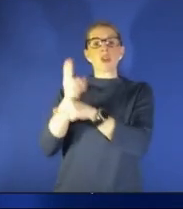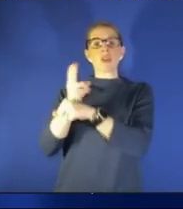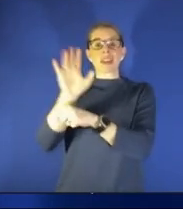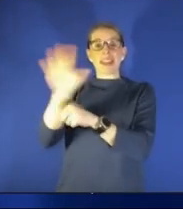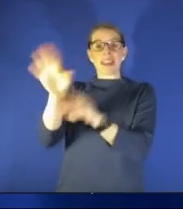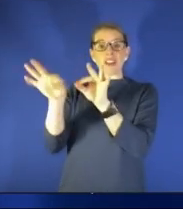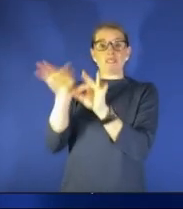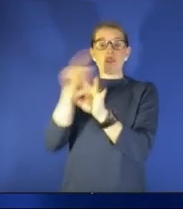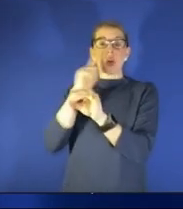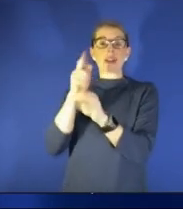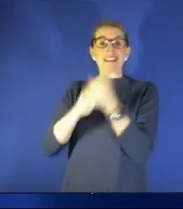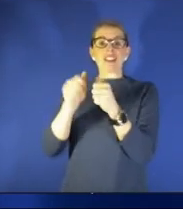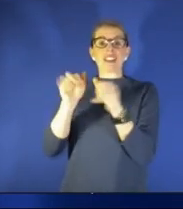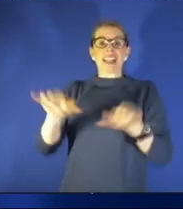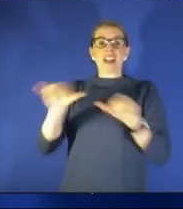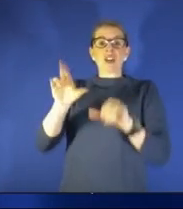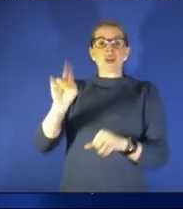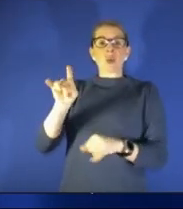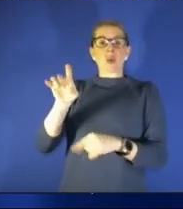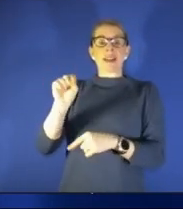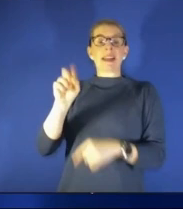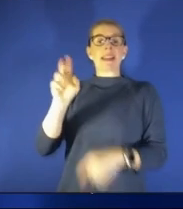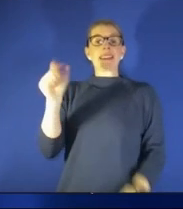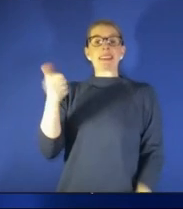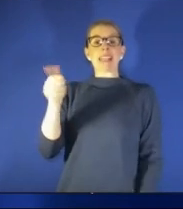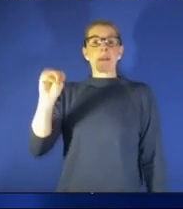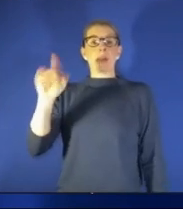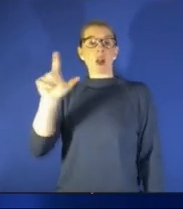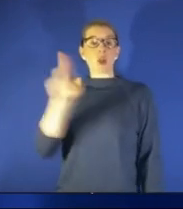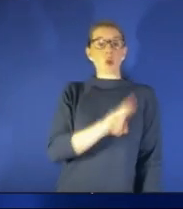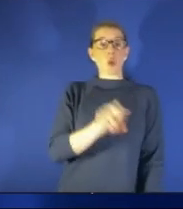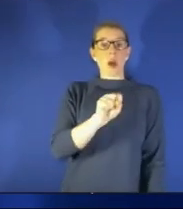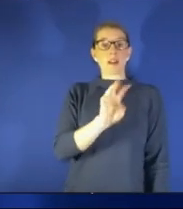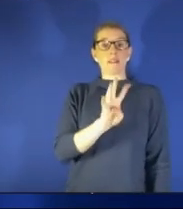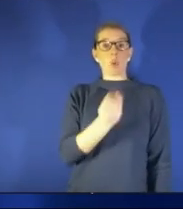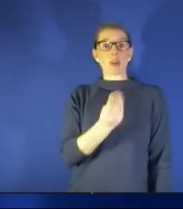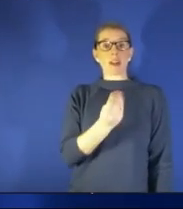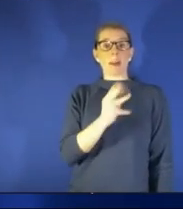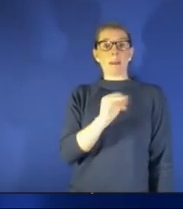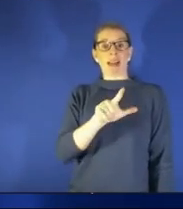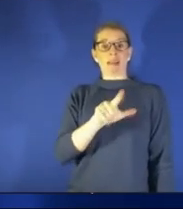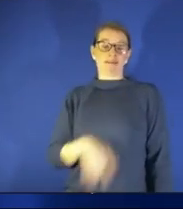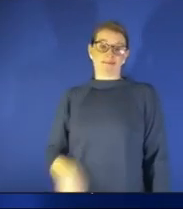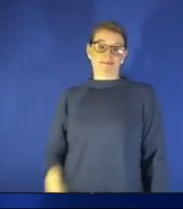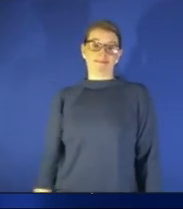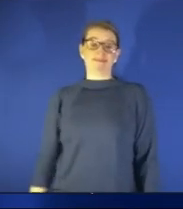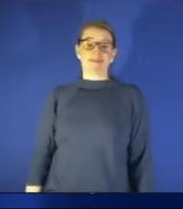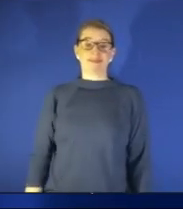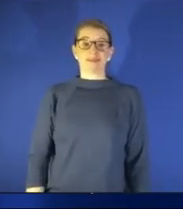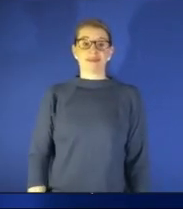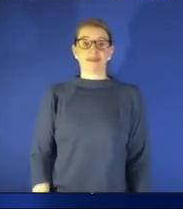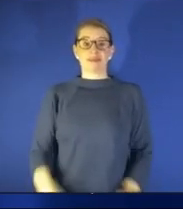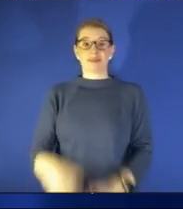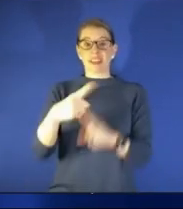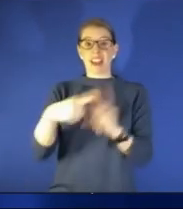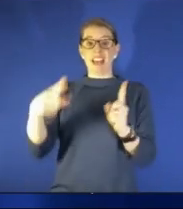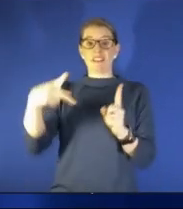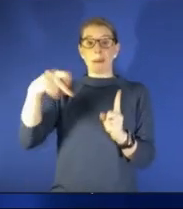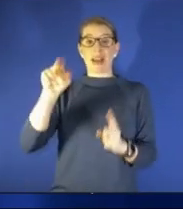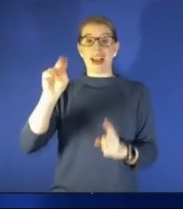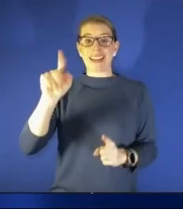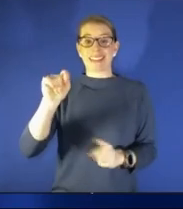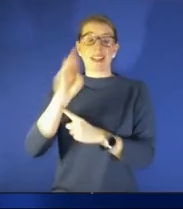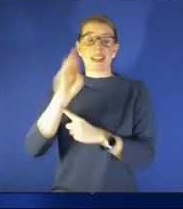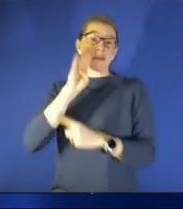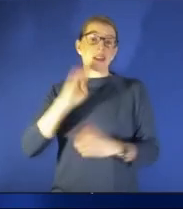alcohol which is 10 mls versus the u.s which is 14 so it's basically a half pint of beer versus a 12